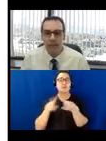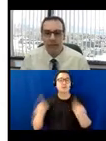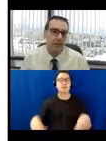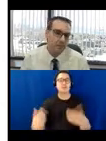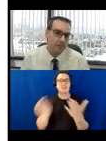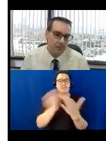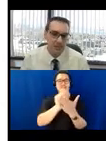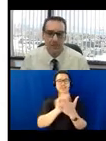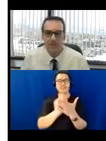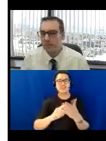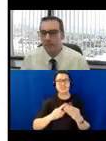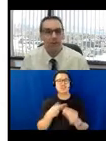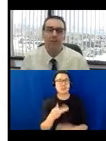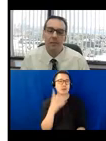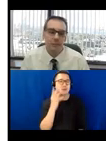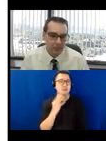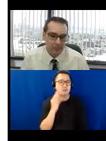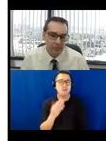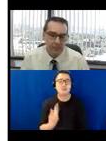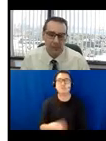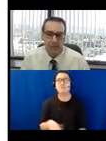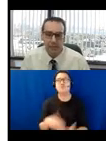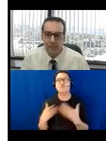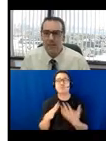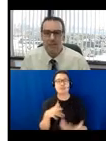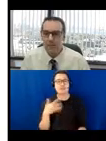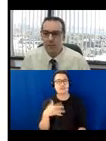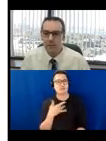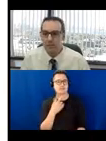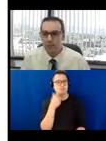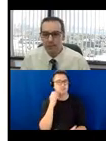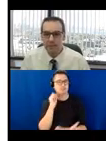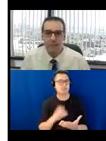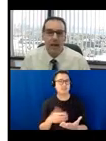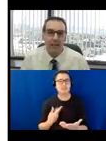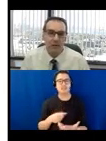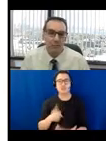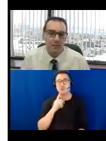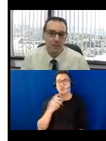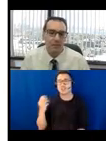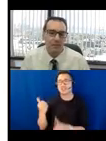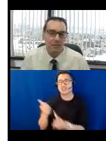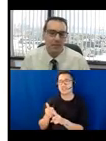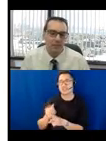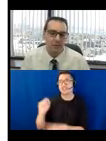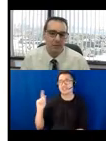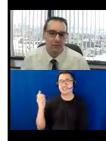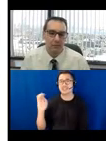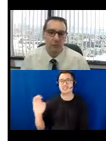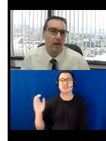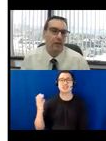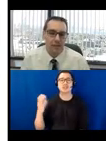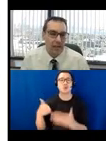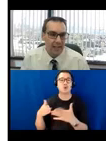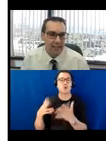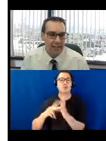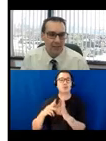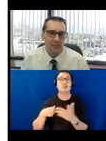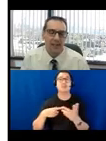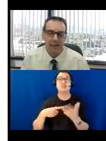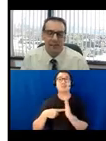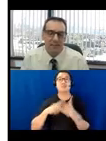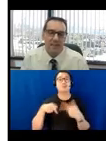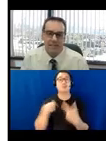on about their experiences, about whatever they might feel. A selfie corner is really some backdrop that someone could stand in front of while they're dining.